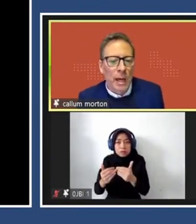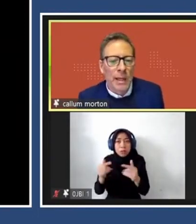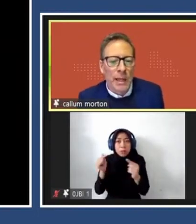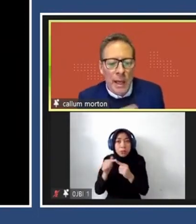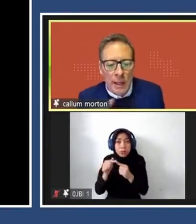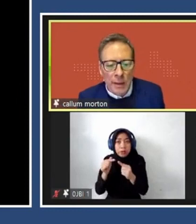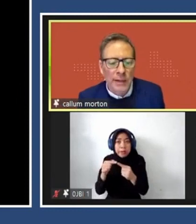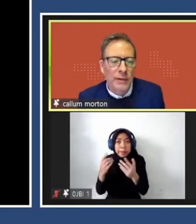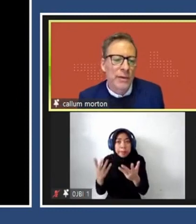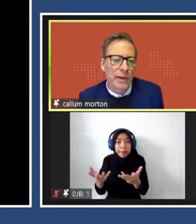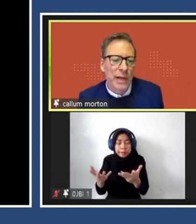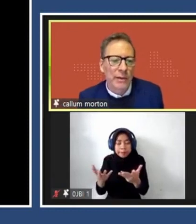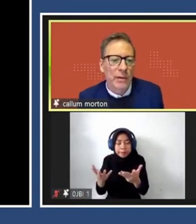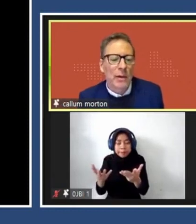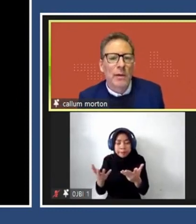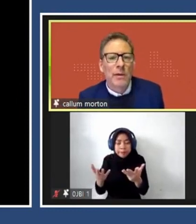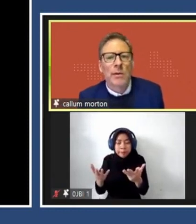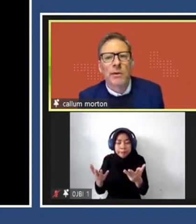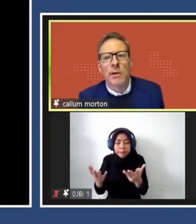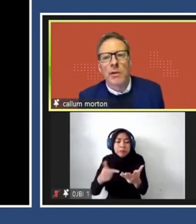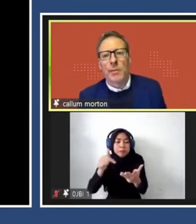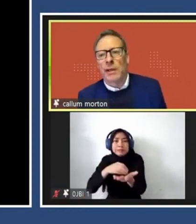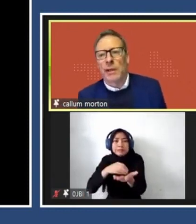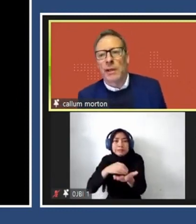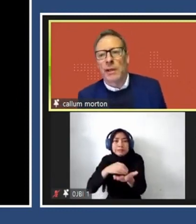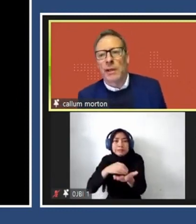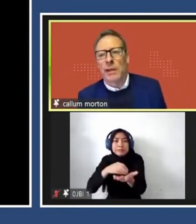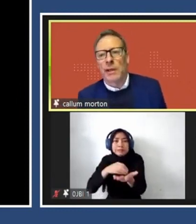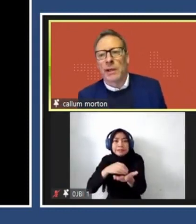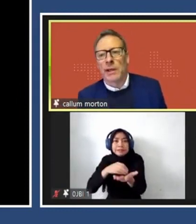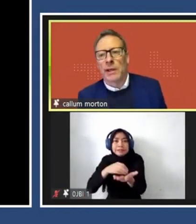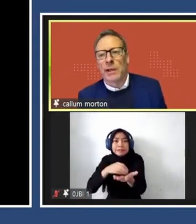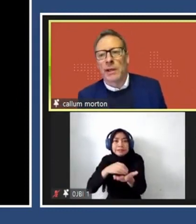an Indigenous garden. So, Indigenous gardens